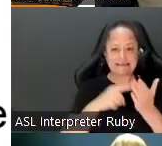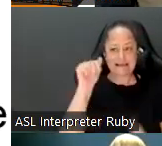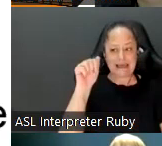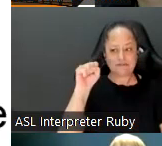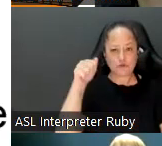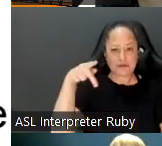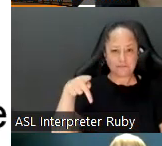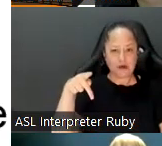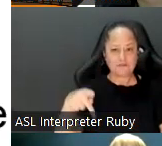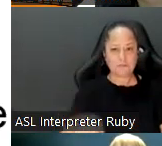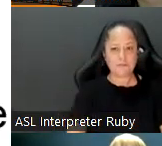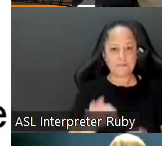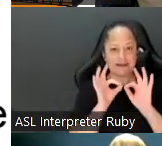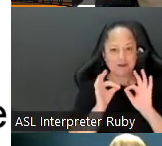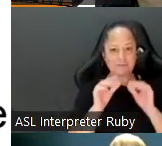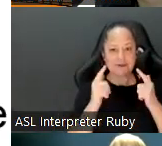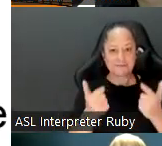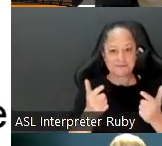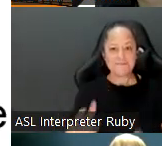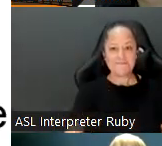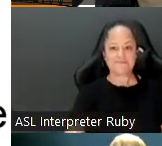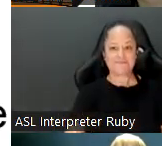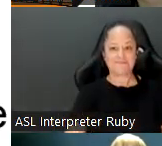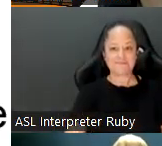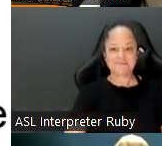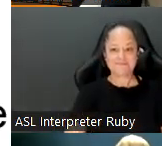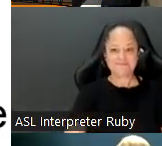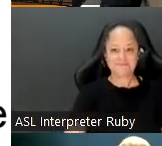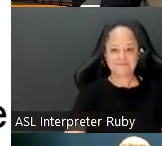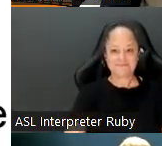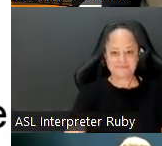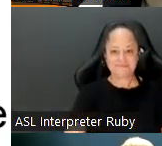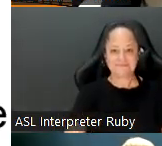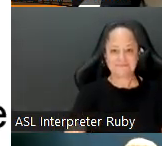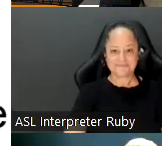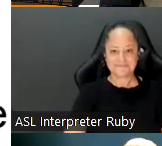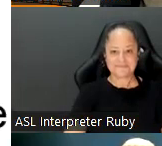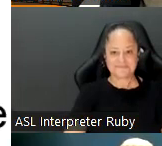possible um are there any questions michael that we need to answer in the chat